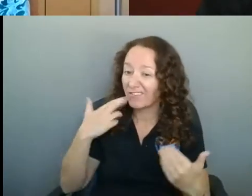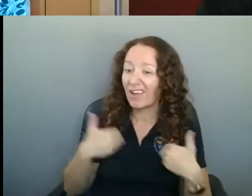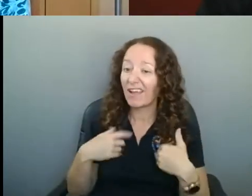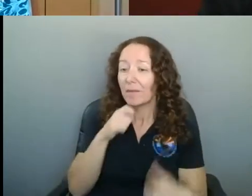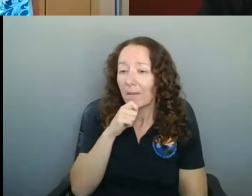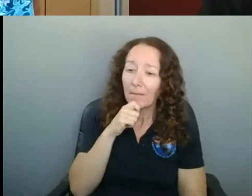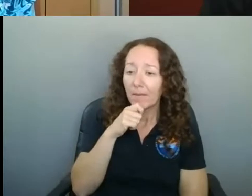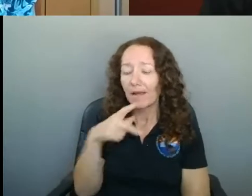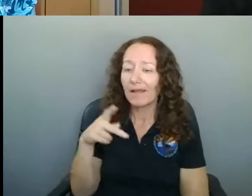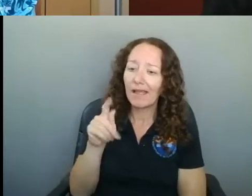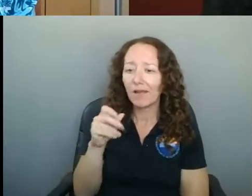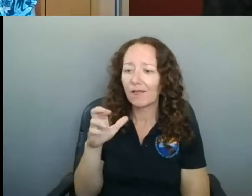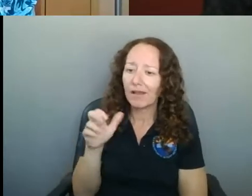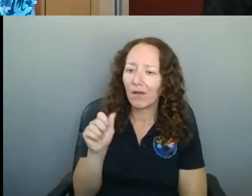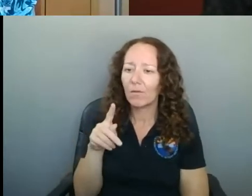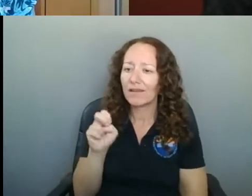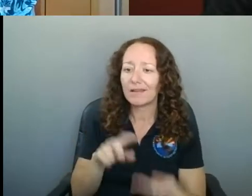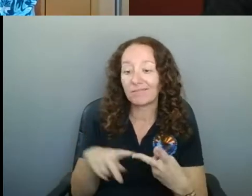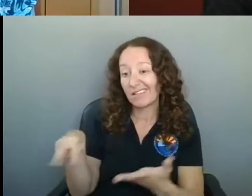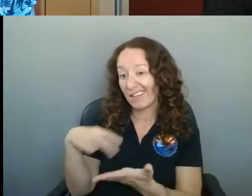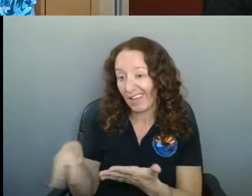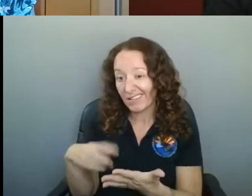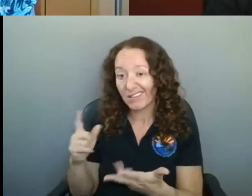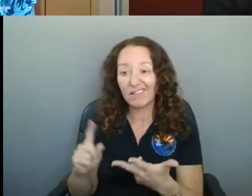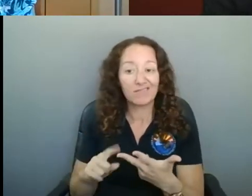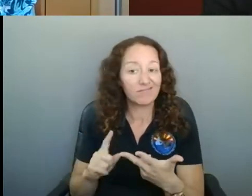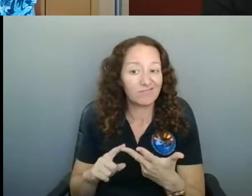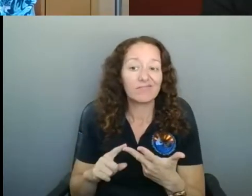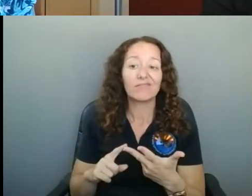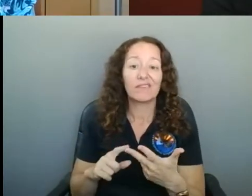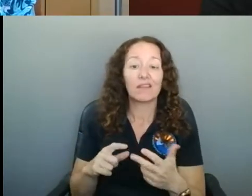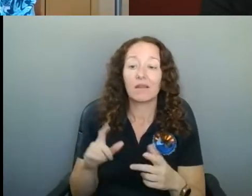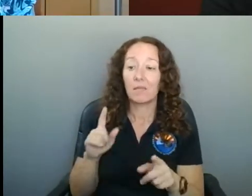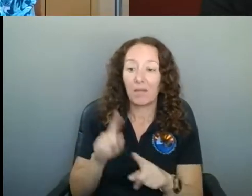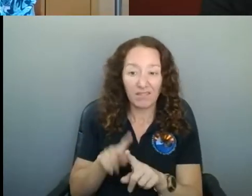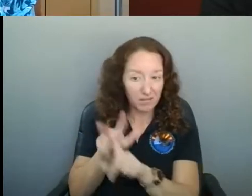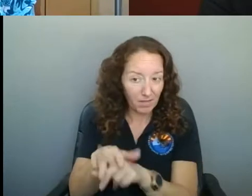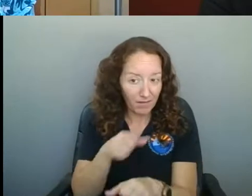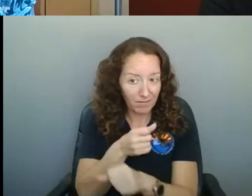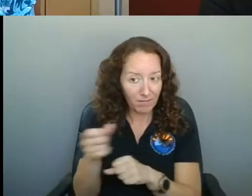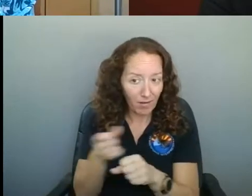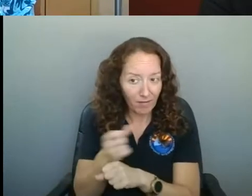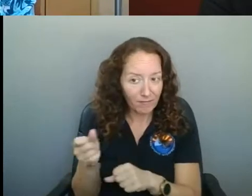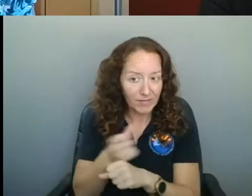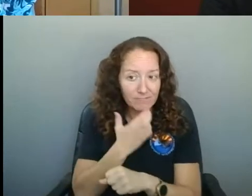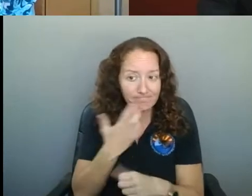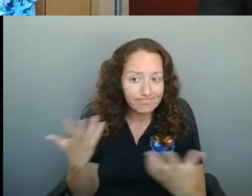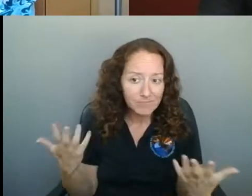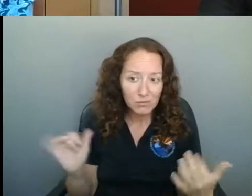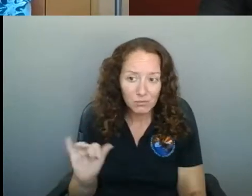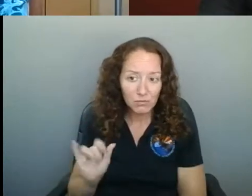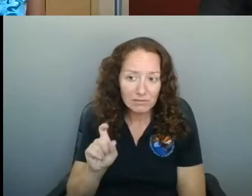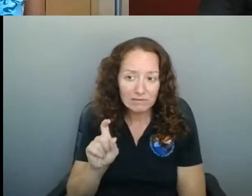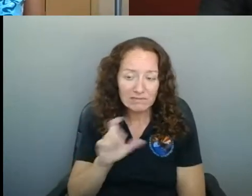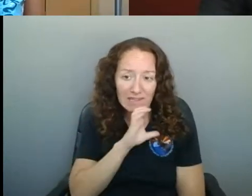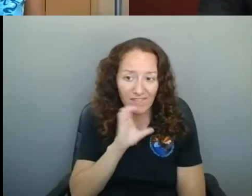dancing and all that. And also, does this apply to like places like coffee houses and all that? Yeah, that